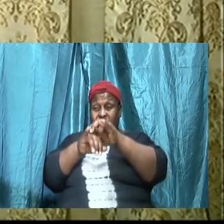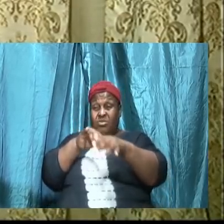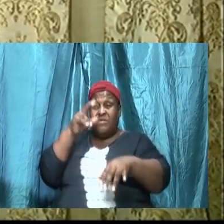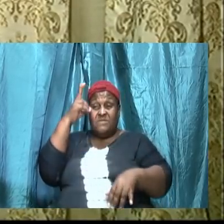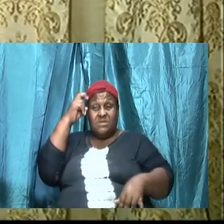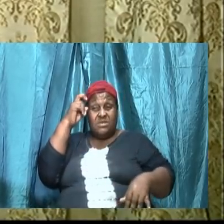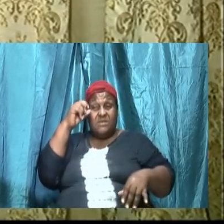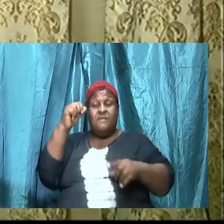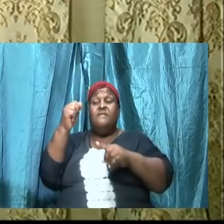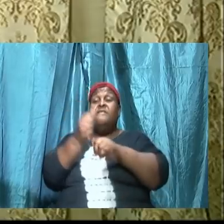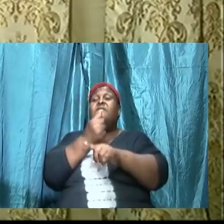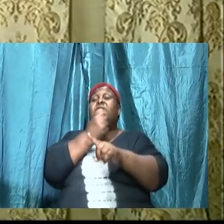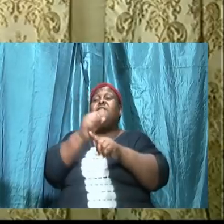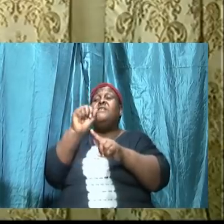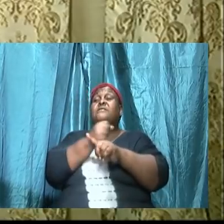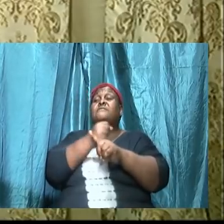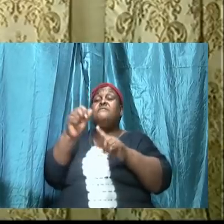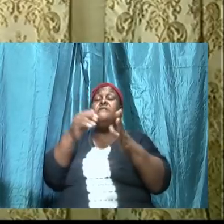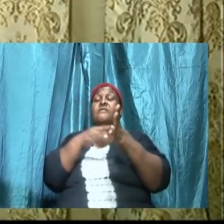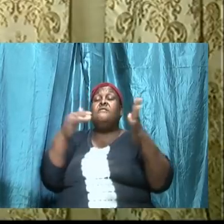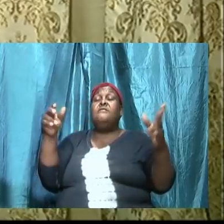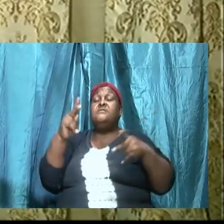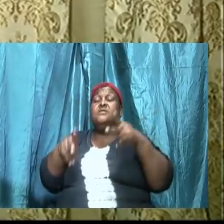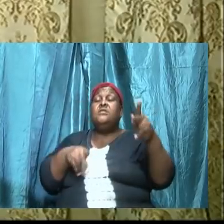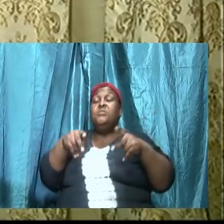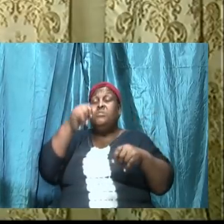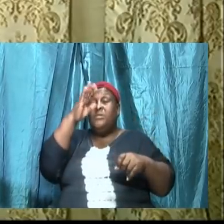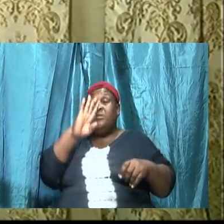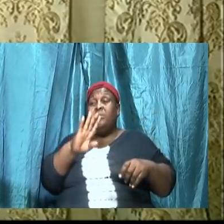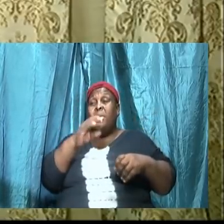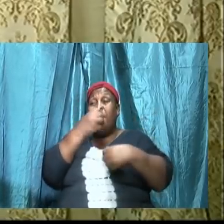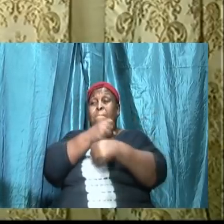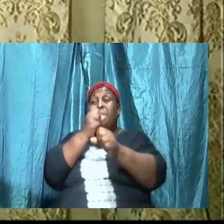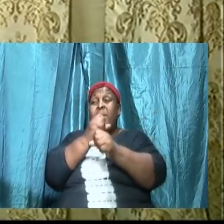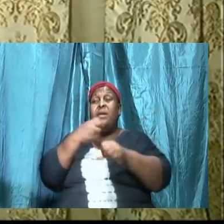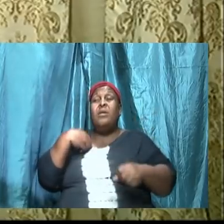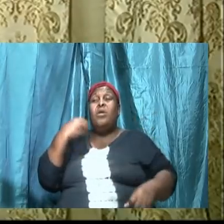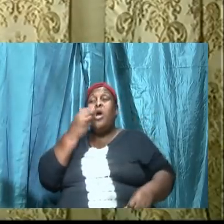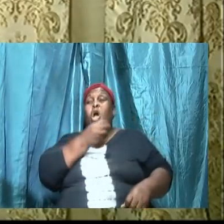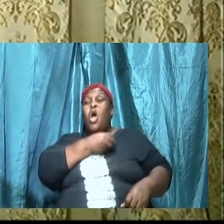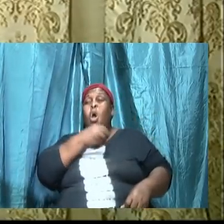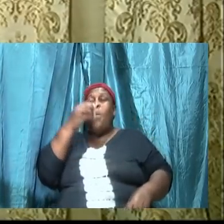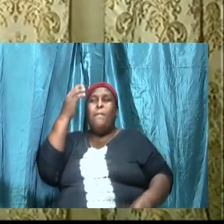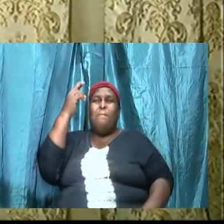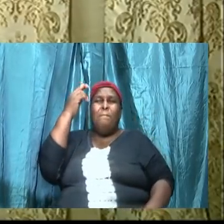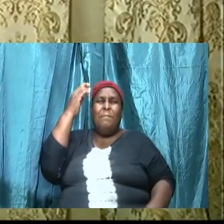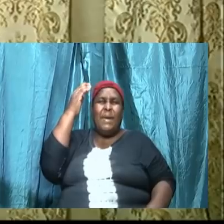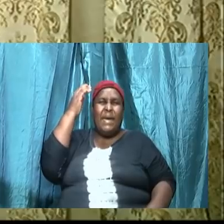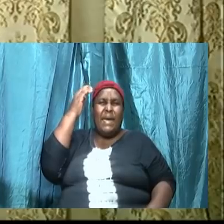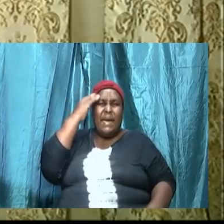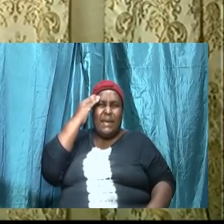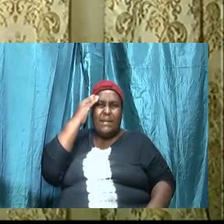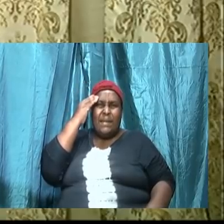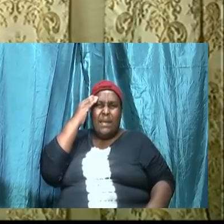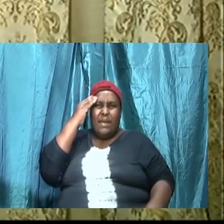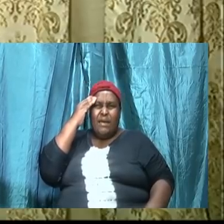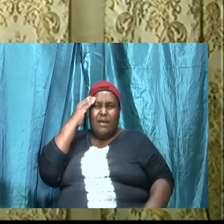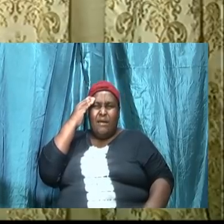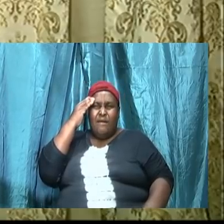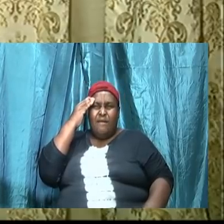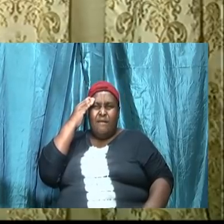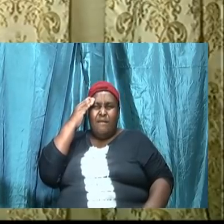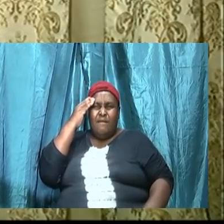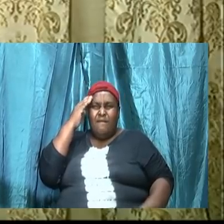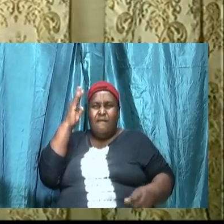of God is to cause our minds to be crowded out with everything else